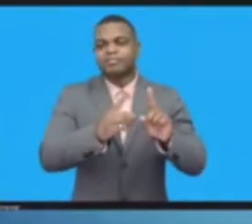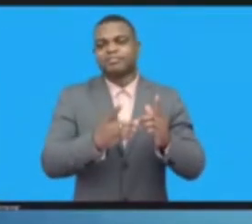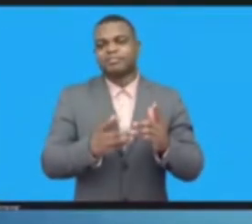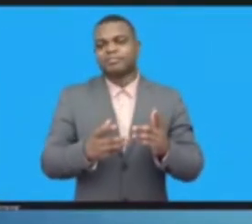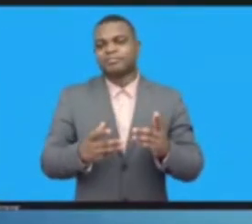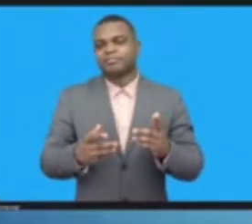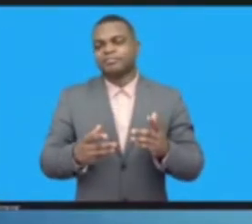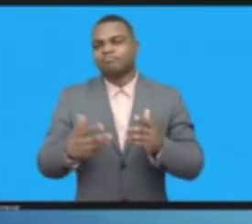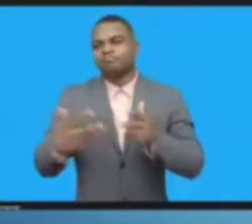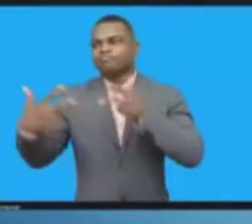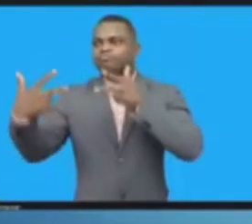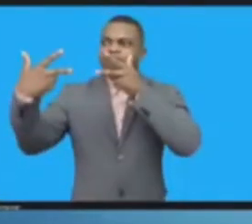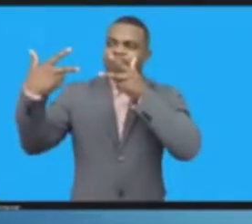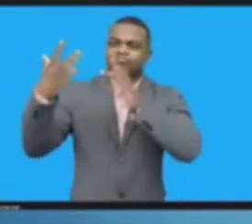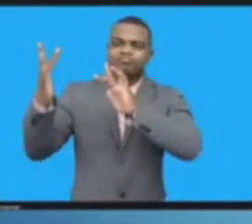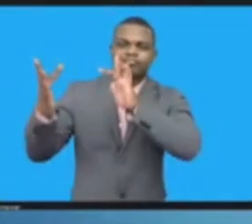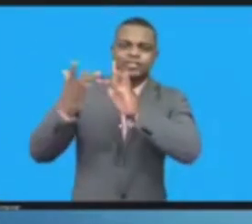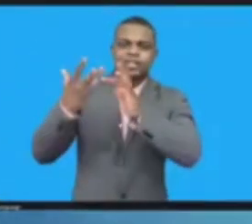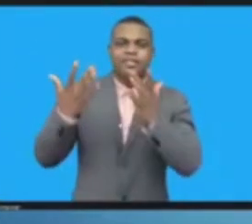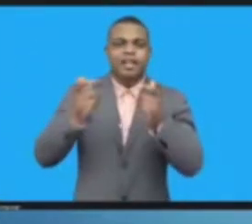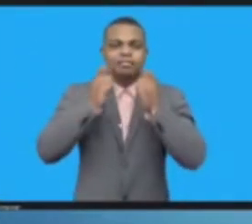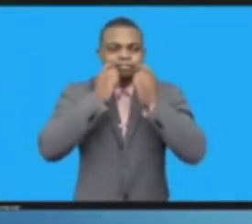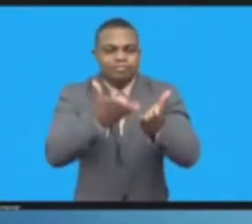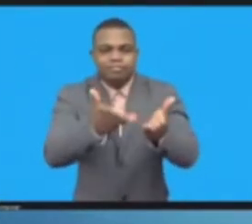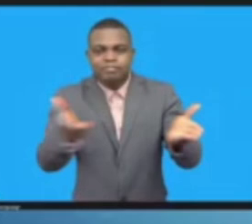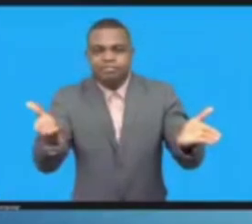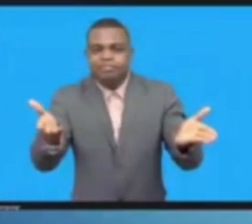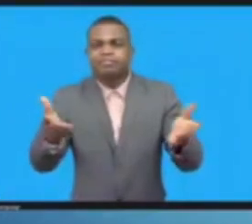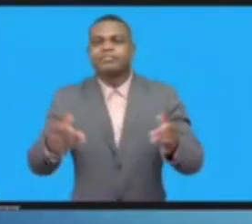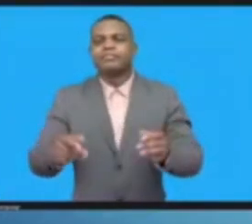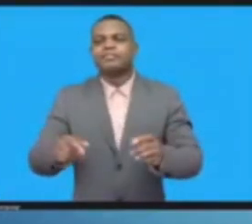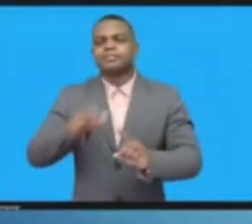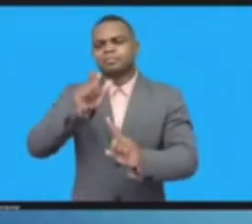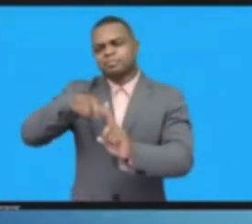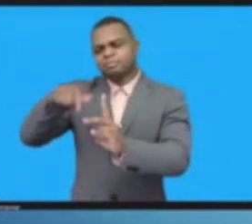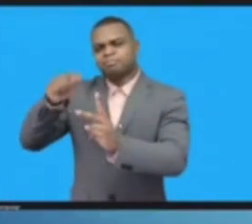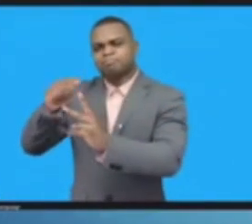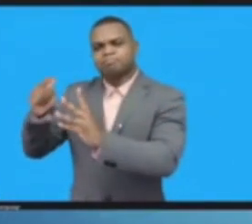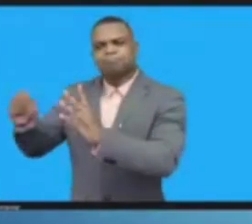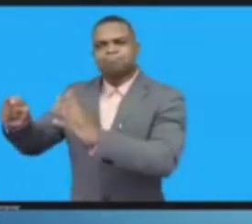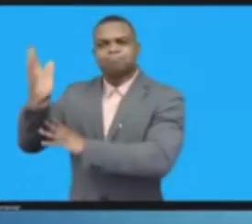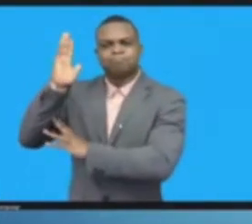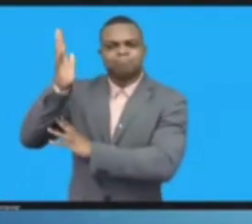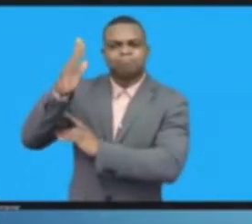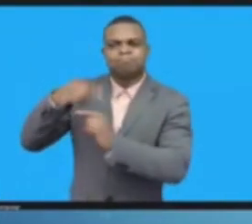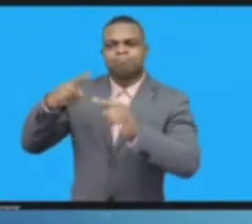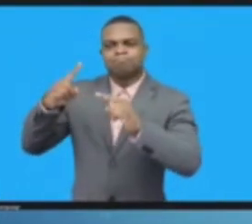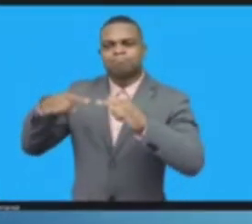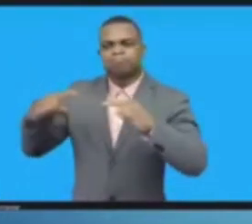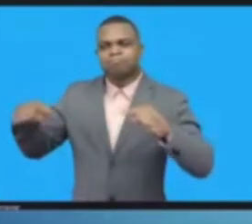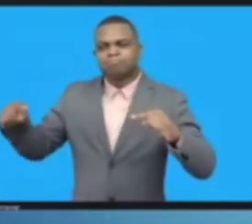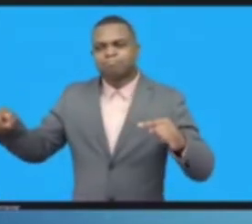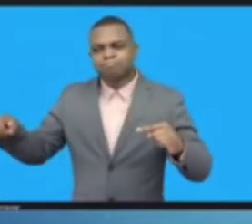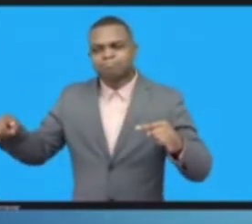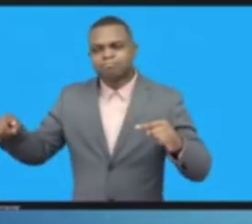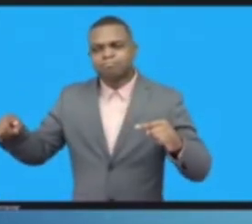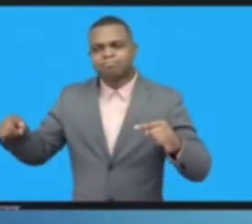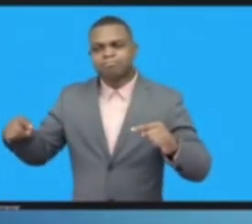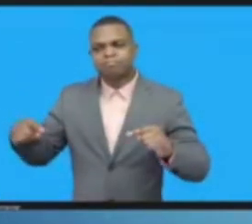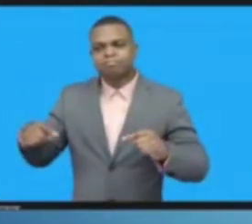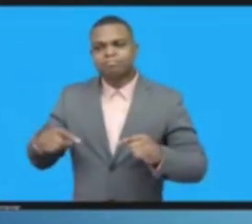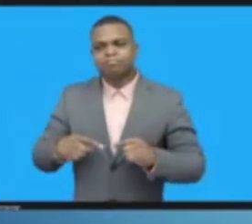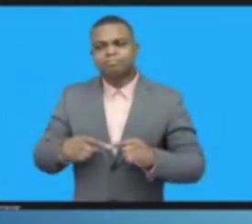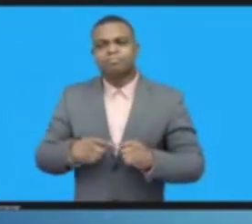Masango and his IGF secretariat and the multi-stakeholder advisory group under the leadership of Paul Mitchell